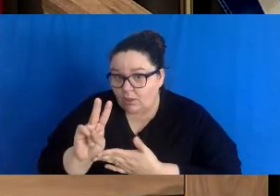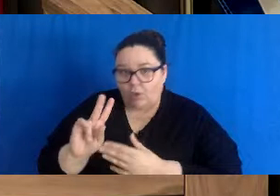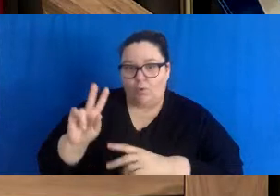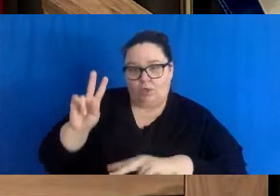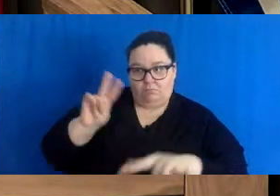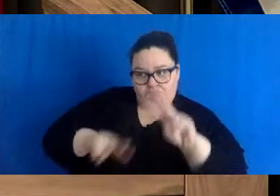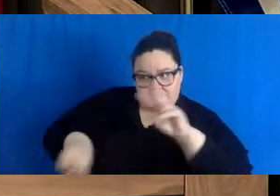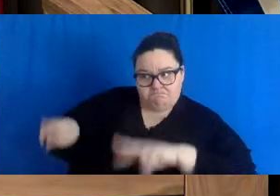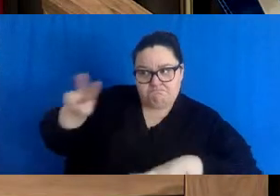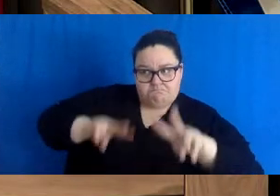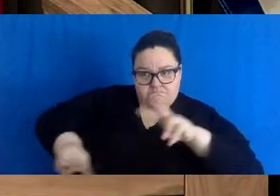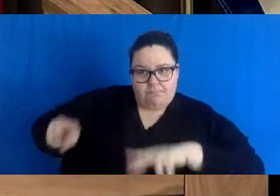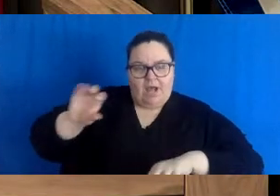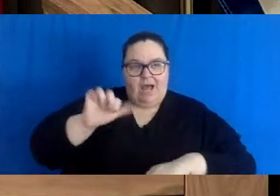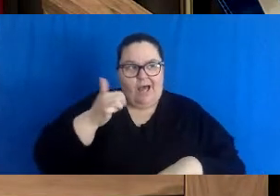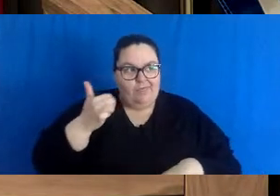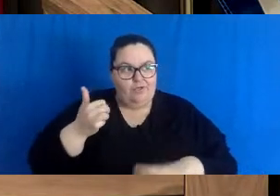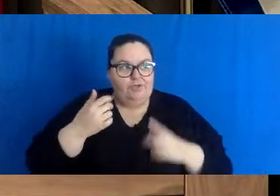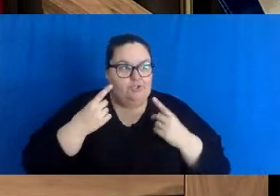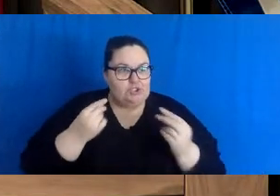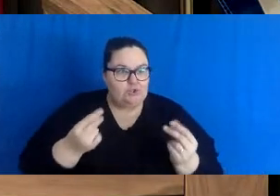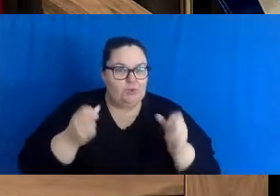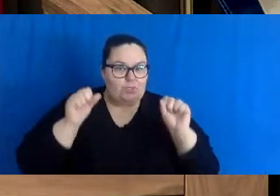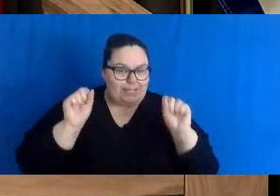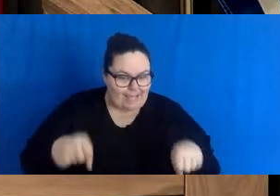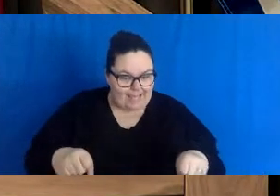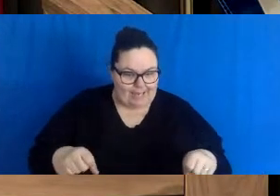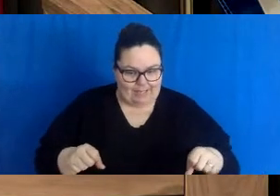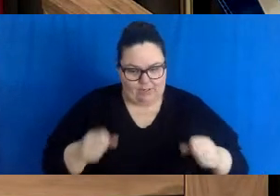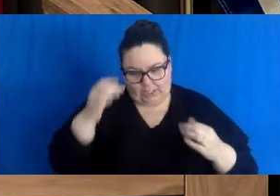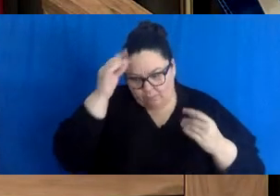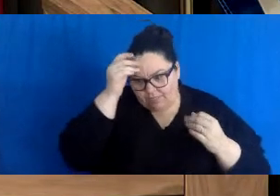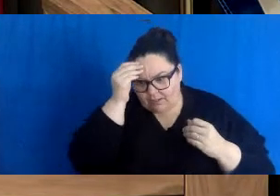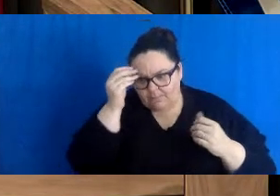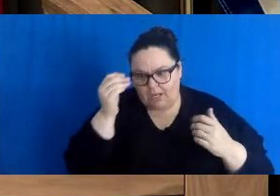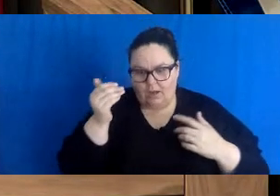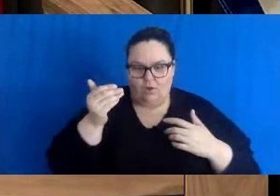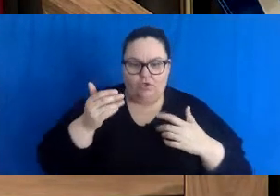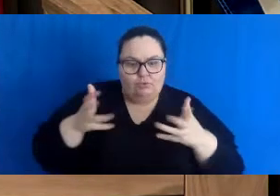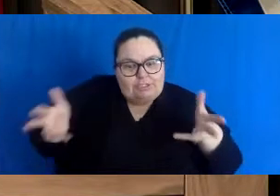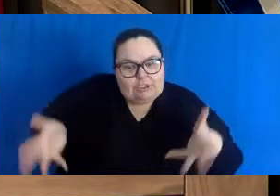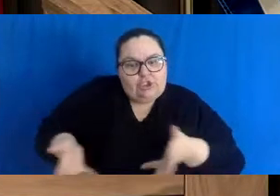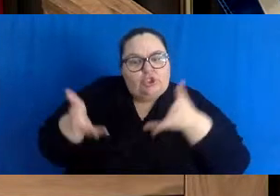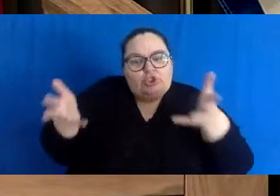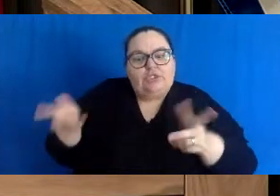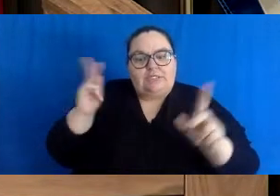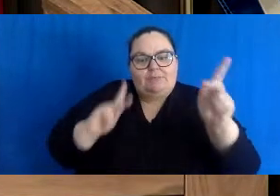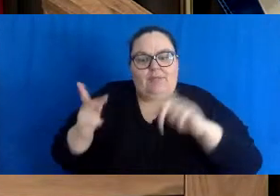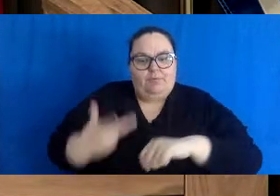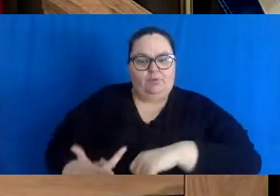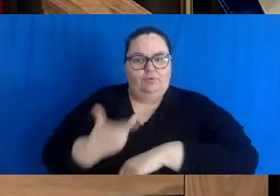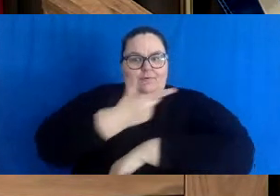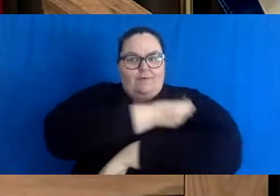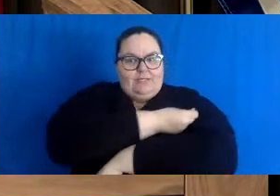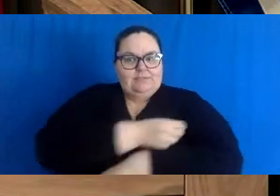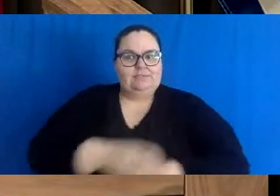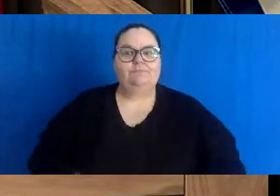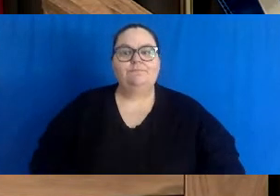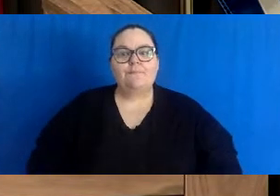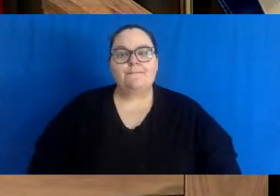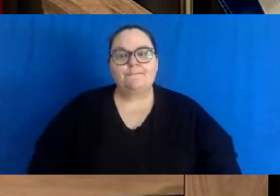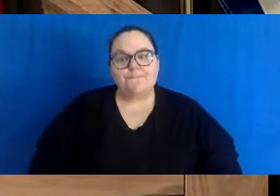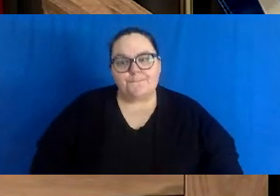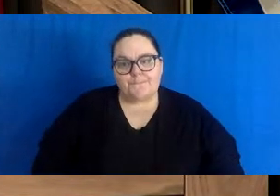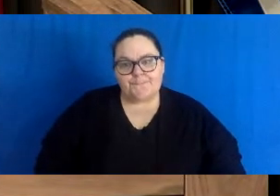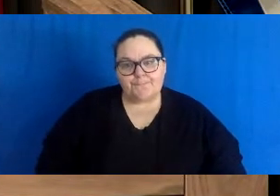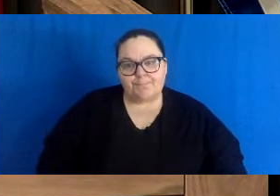what other factors can we consider in encouraging people to become vaccinated, in making